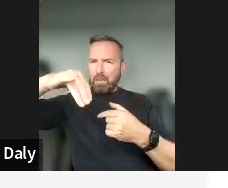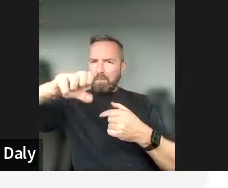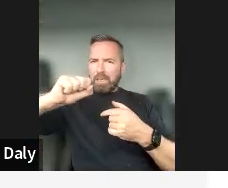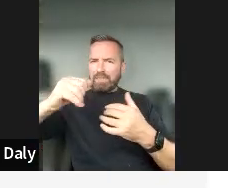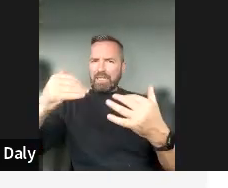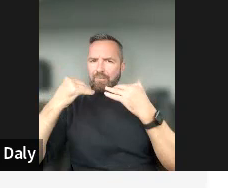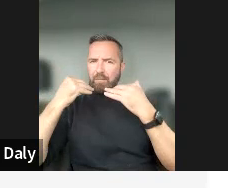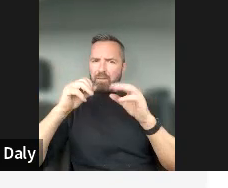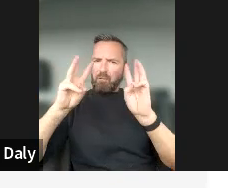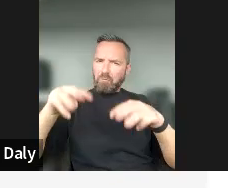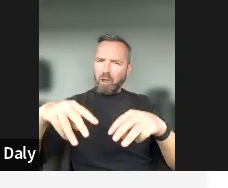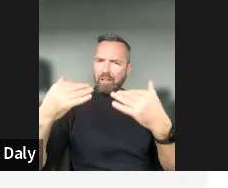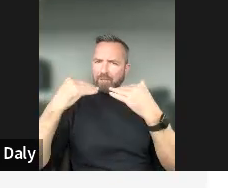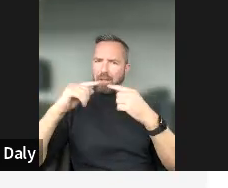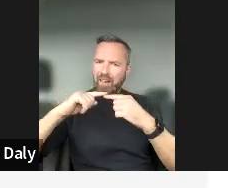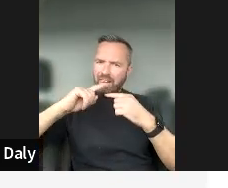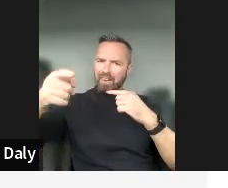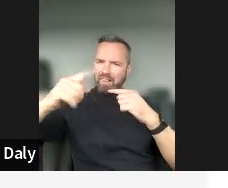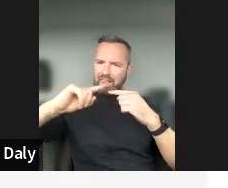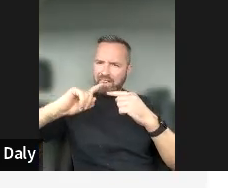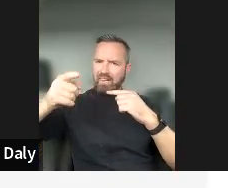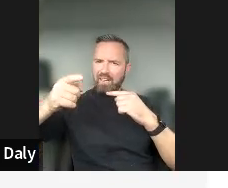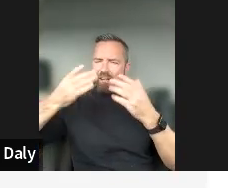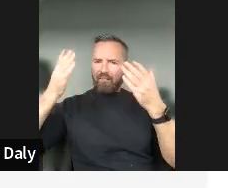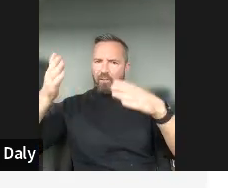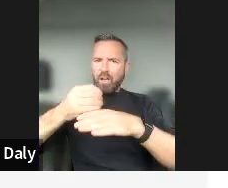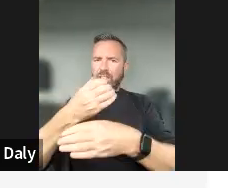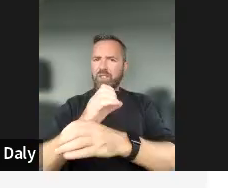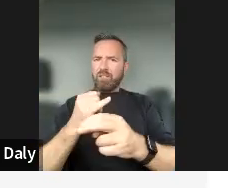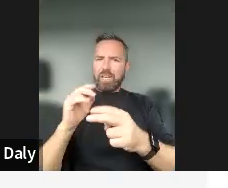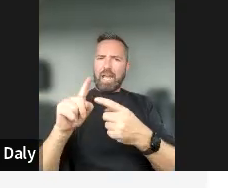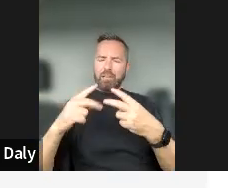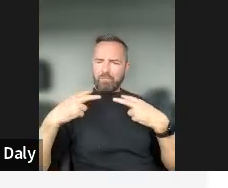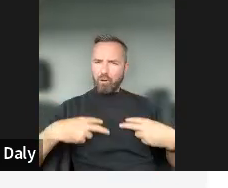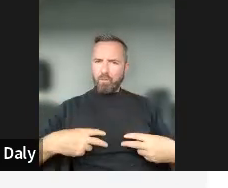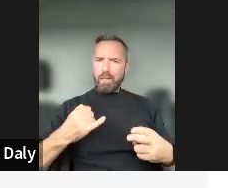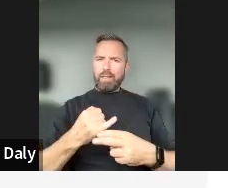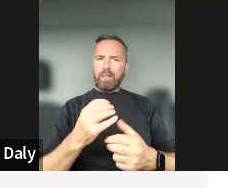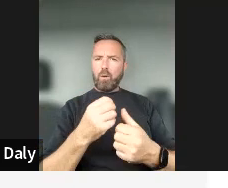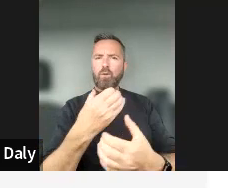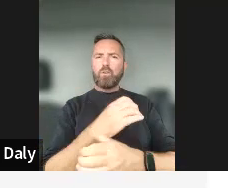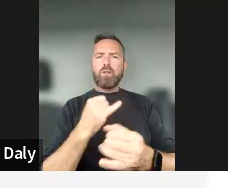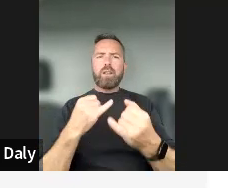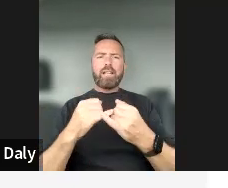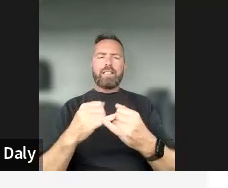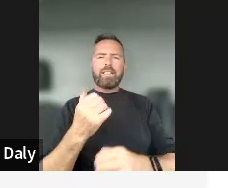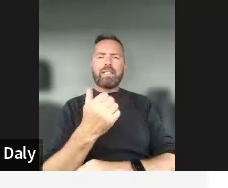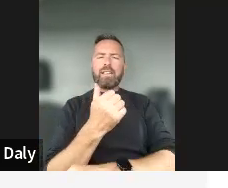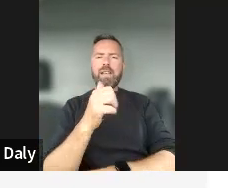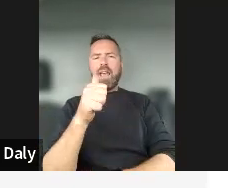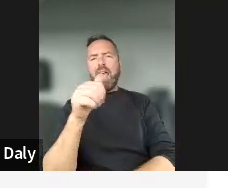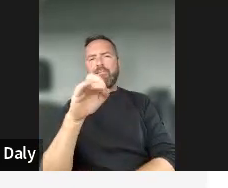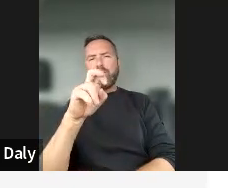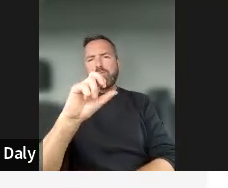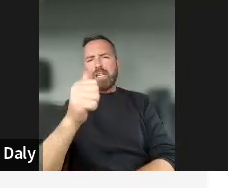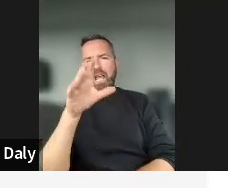countries like in Africa and Russia and others. There's like, there's huge difficulties here and how you hold them to account